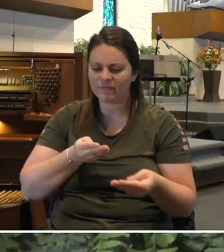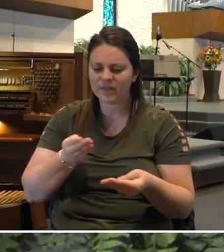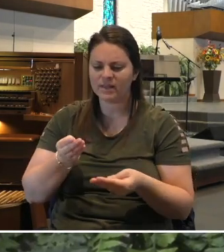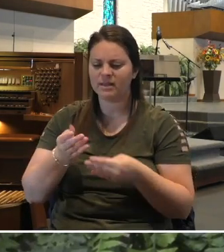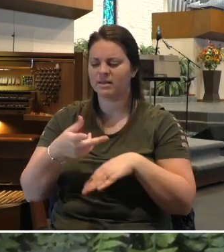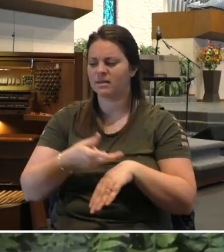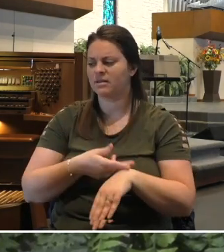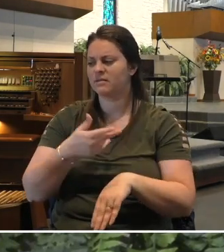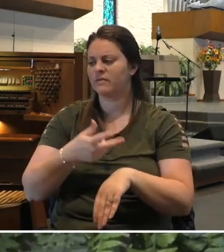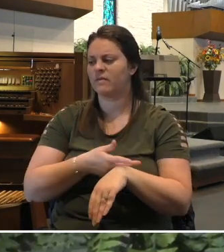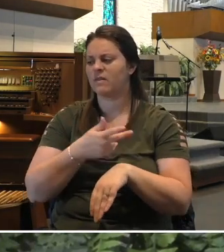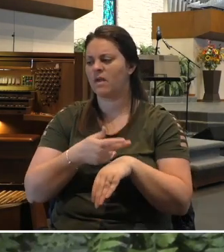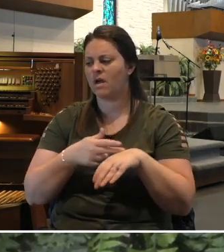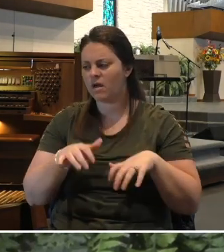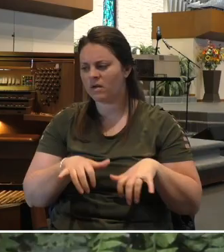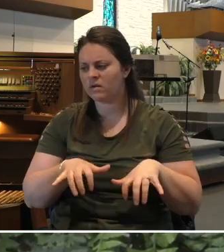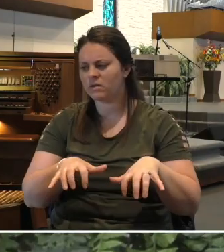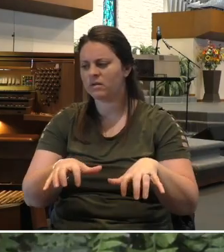gently lead the mother sheep.